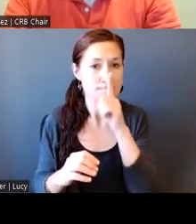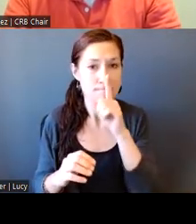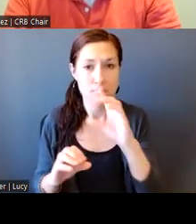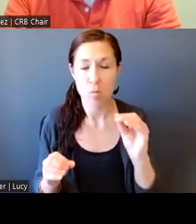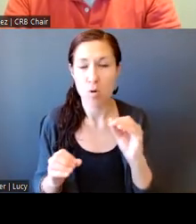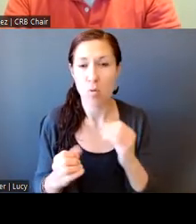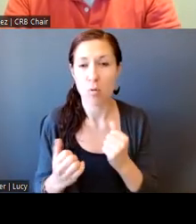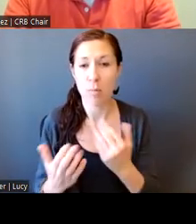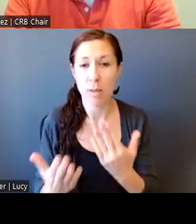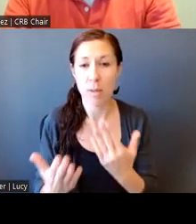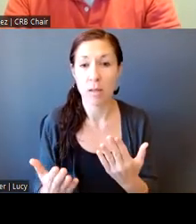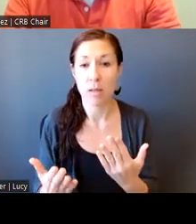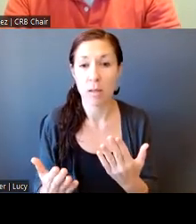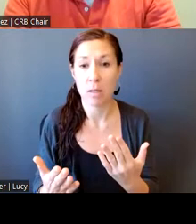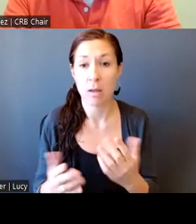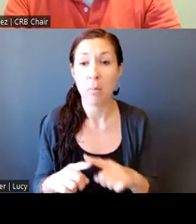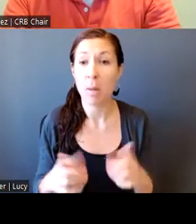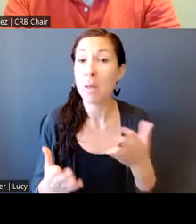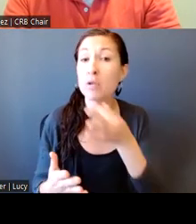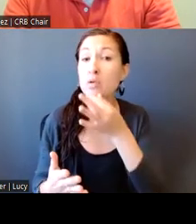recommendations on drones would be forthcoming.